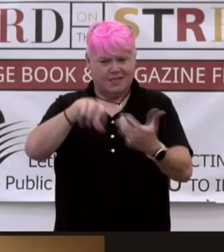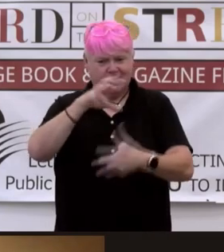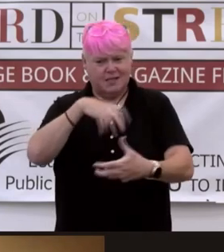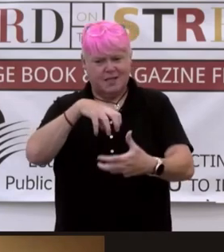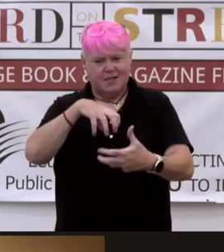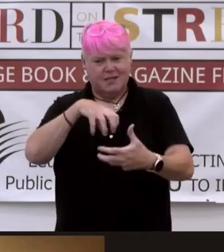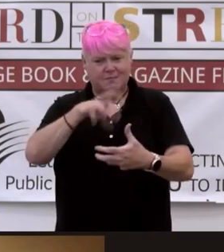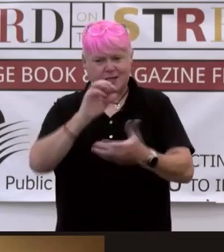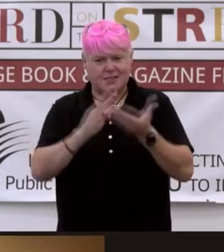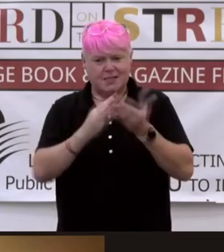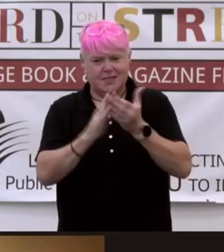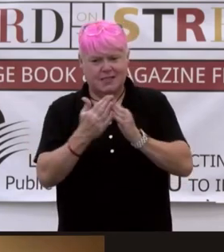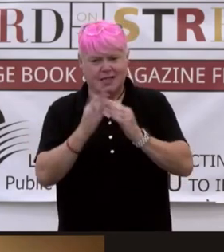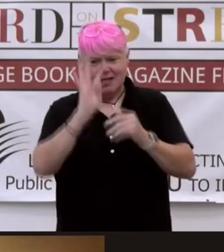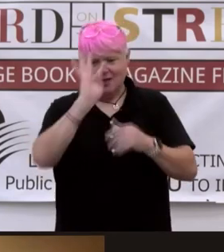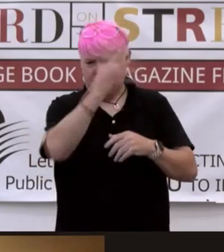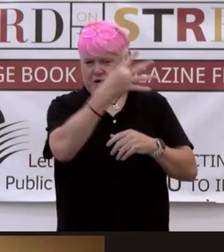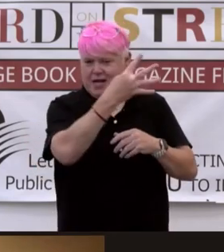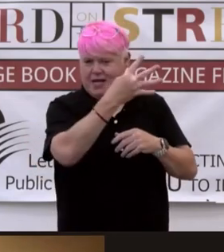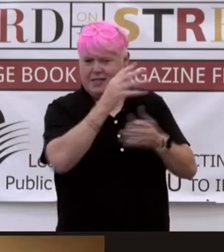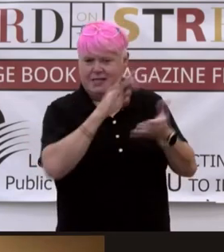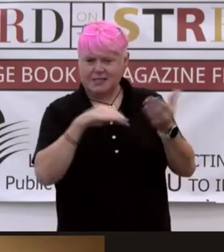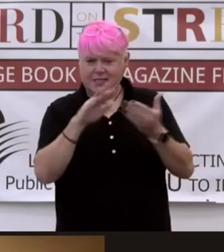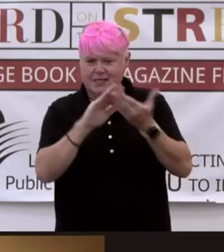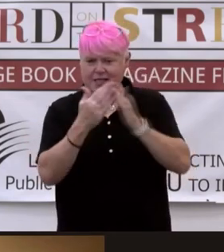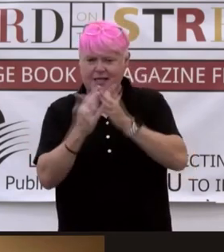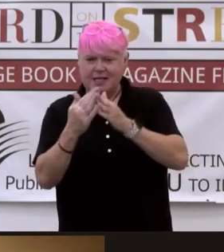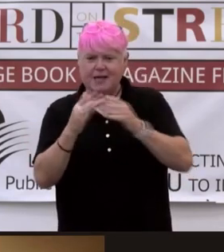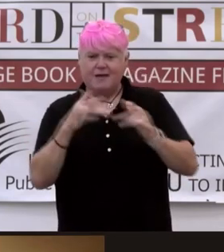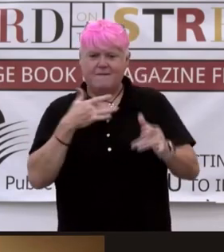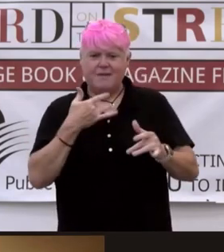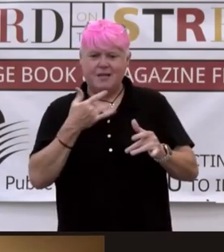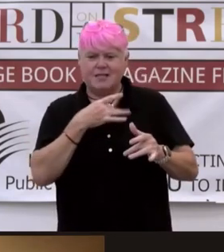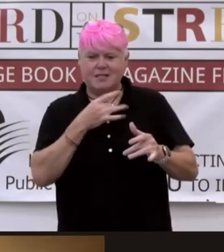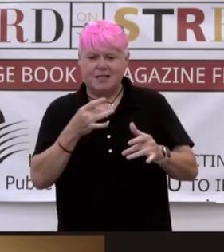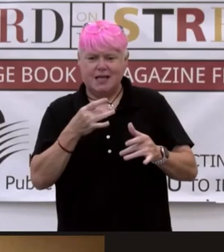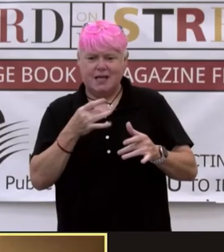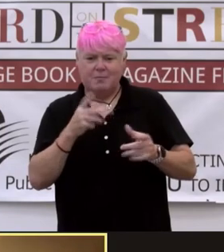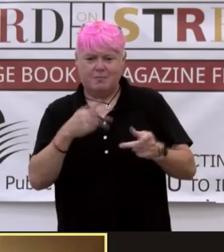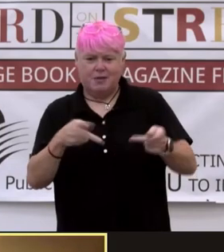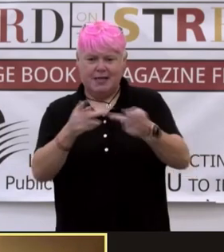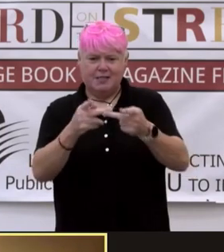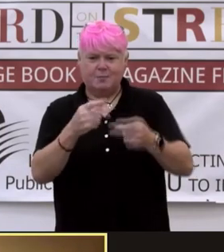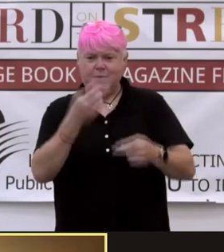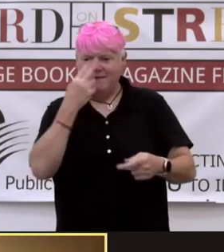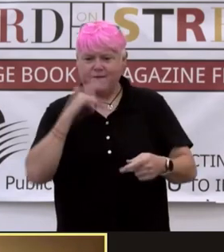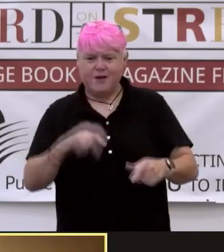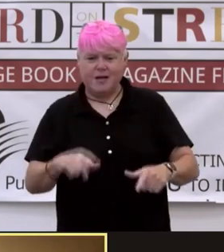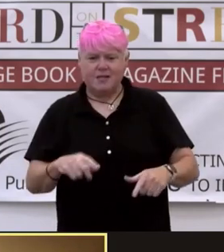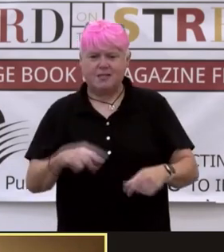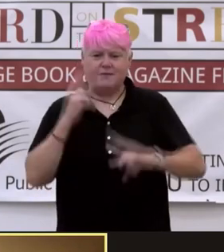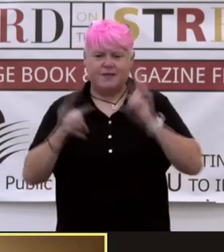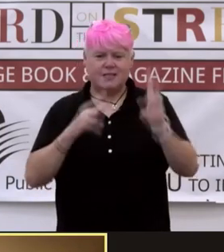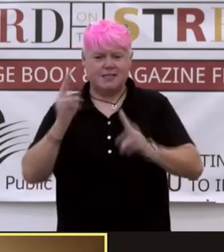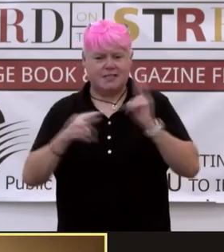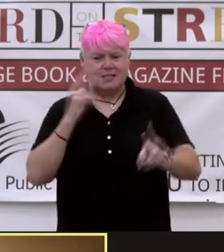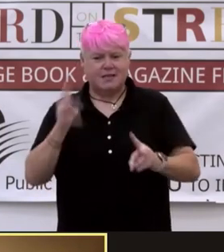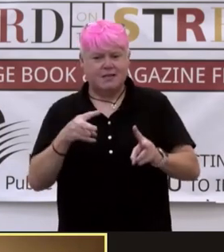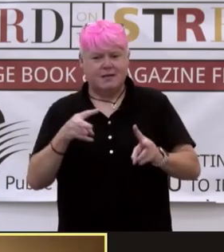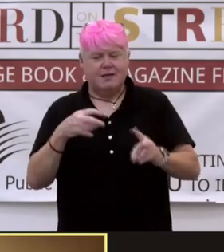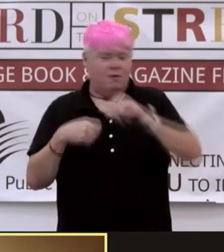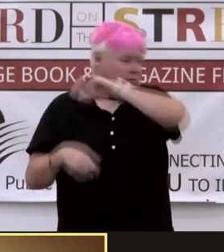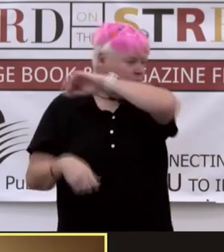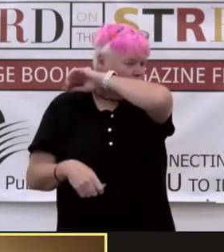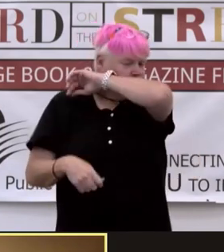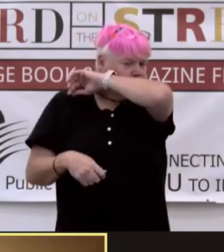mixed the city and created the city. It feels like a place that would be very good to visit. I know. That's exactly what I wanted to, like, I wanted